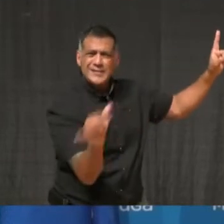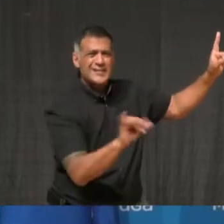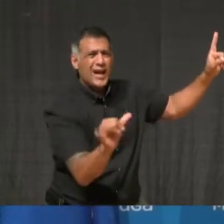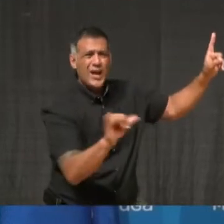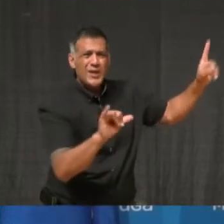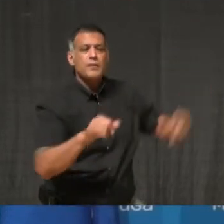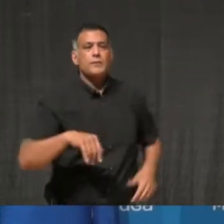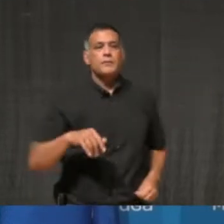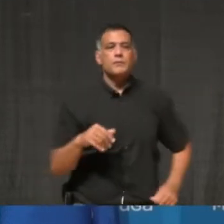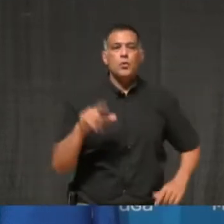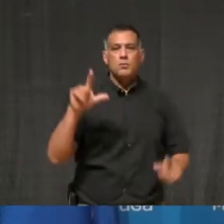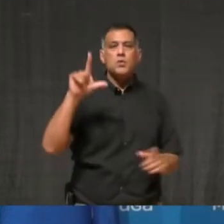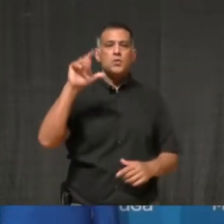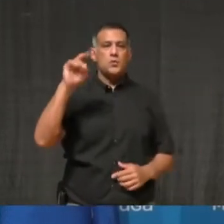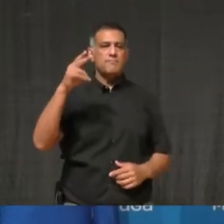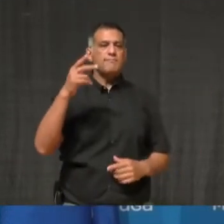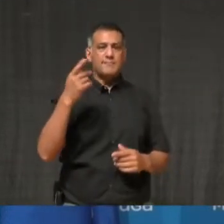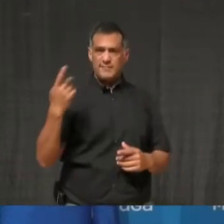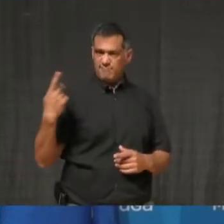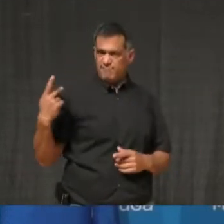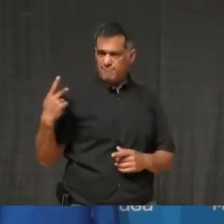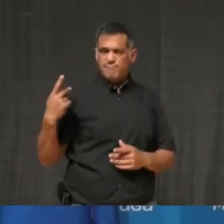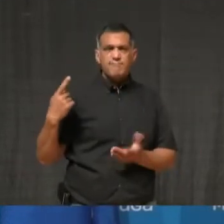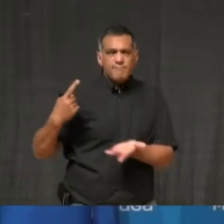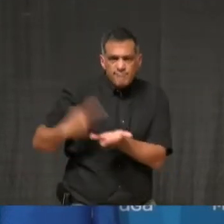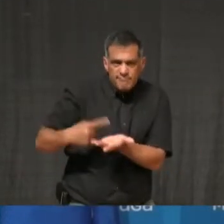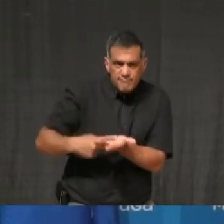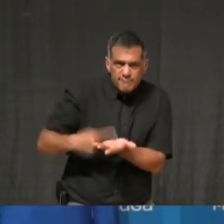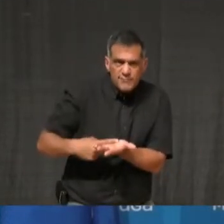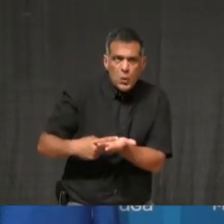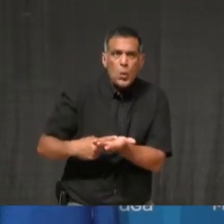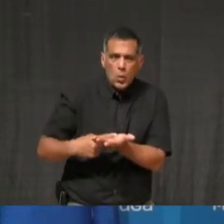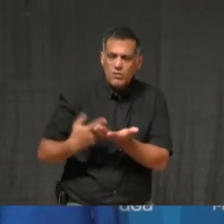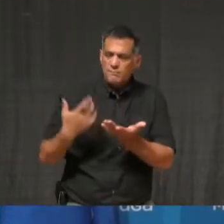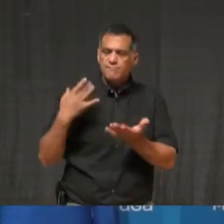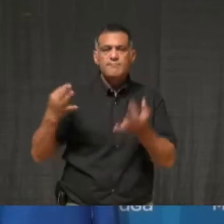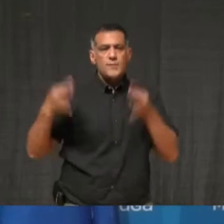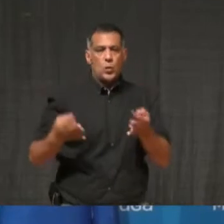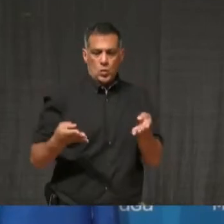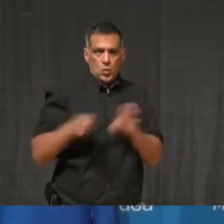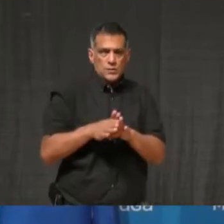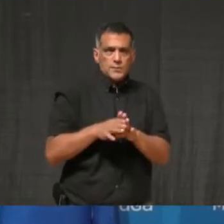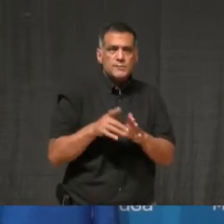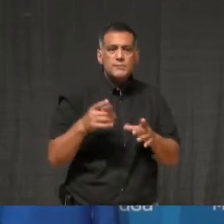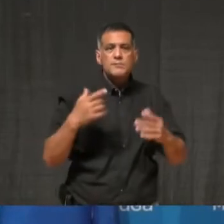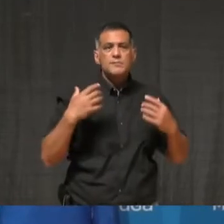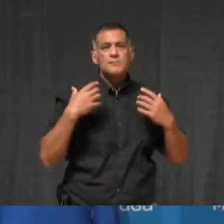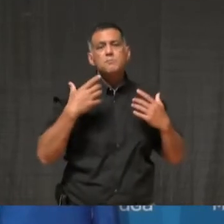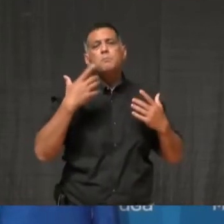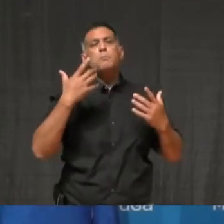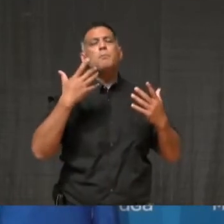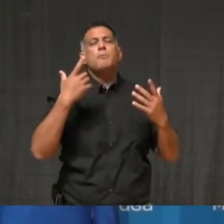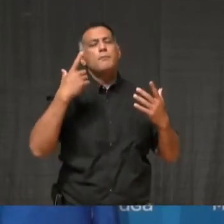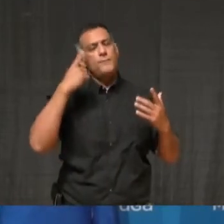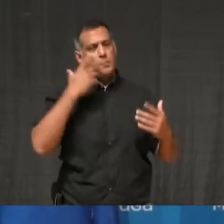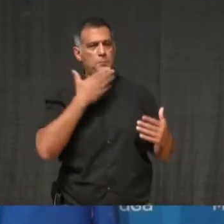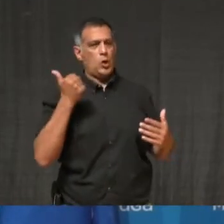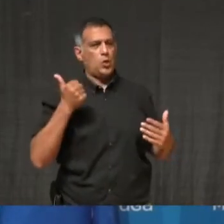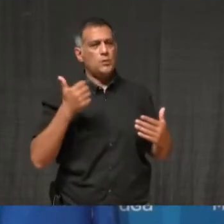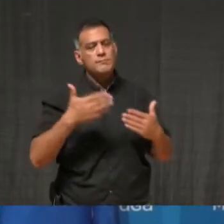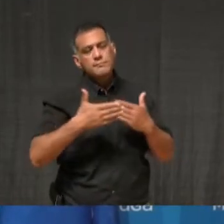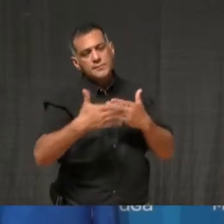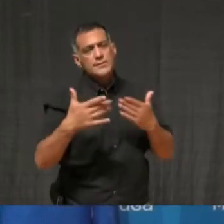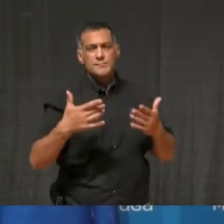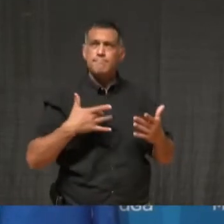is a universal or global best practice, because we know that the risk of transmission can be greater in a restaurant where